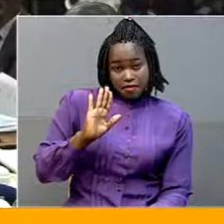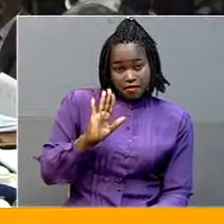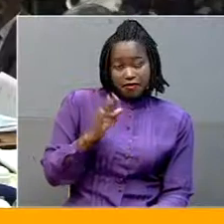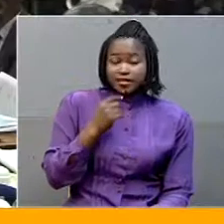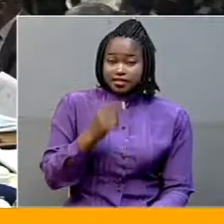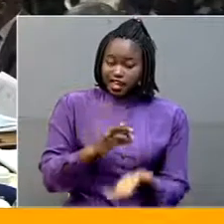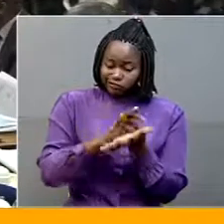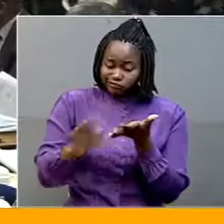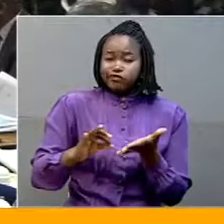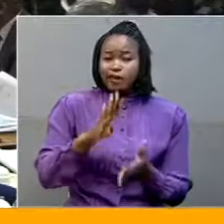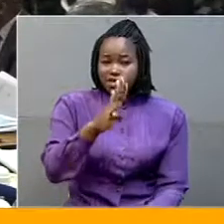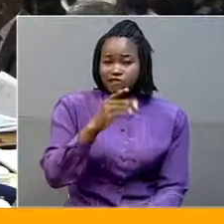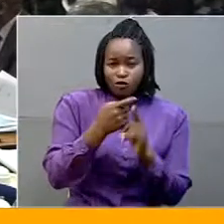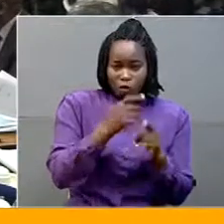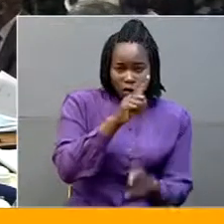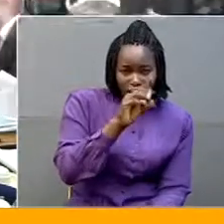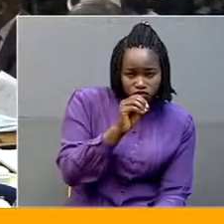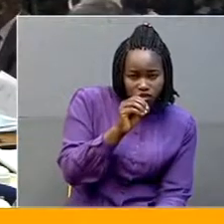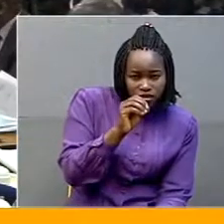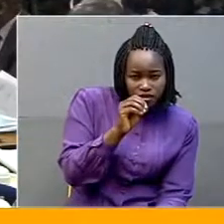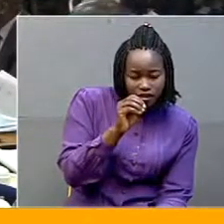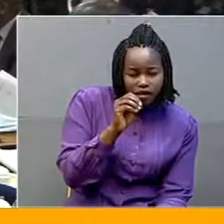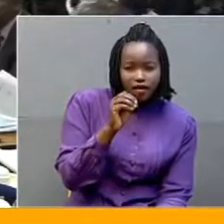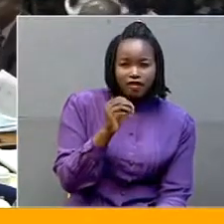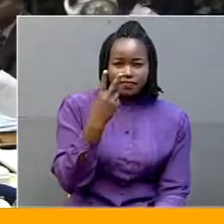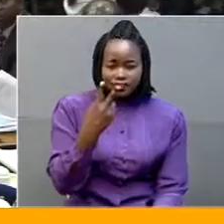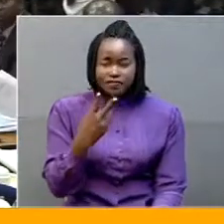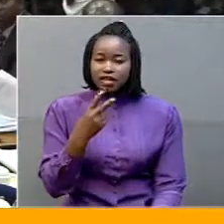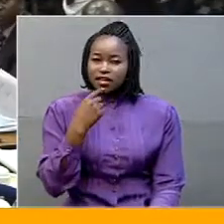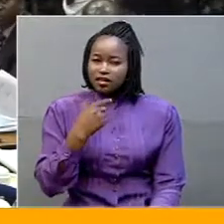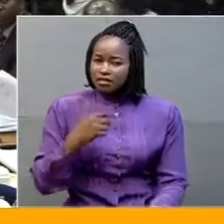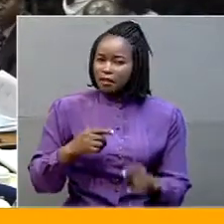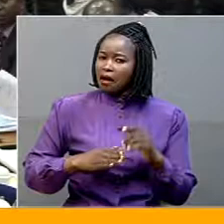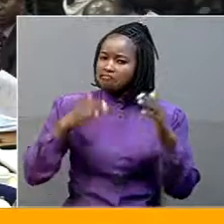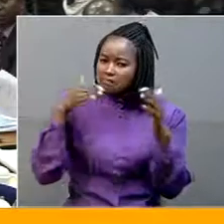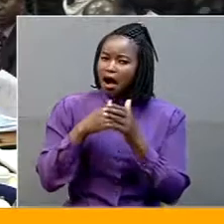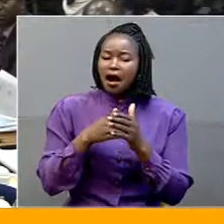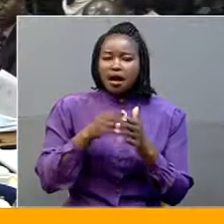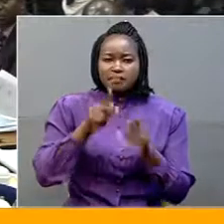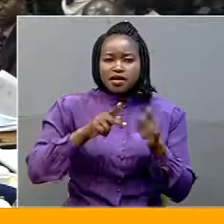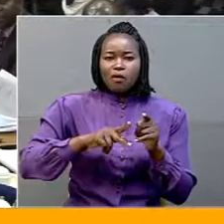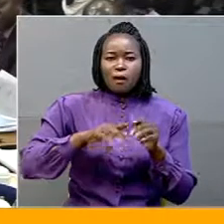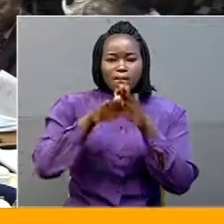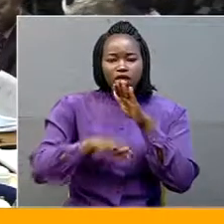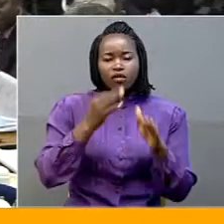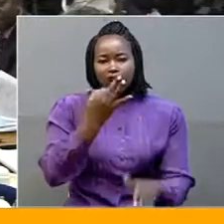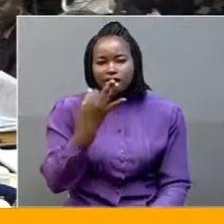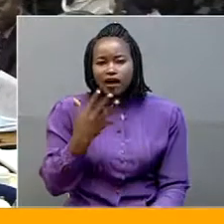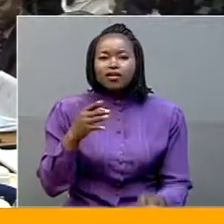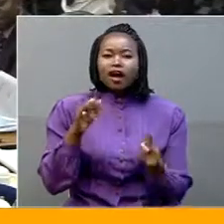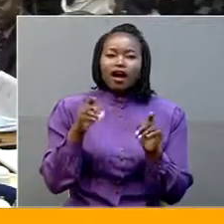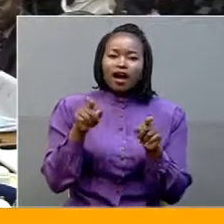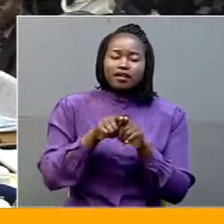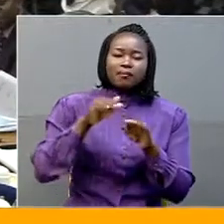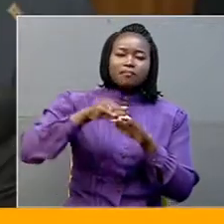Paragraph B from Article 102 which bars persons below the age of 35 years and above the age of 75 from standing as candidates in a presidential